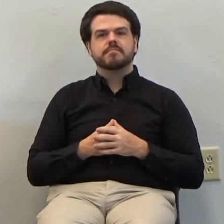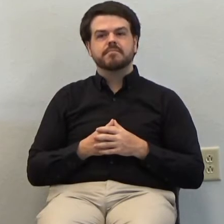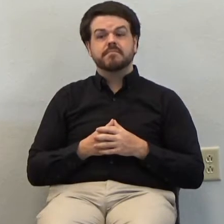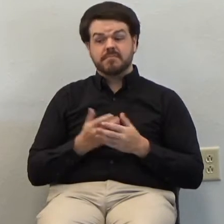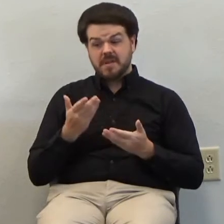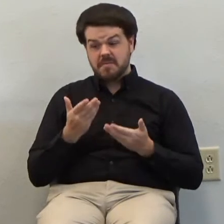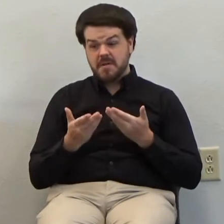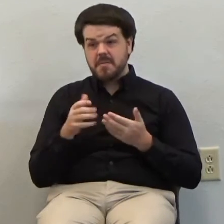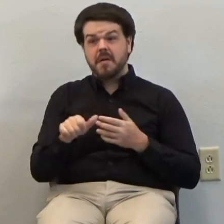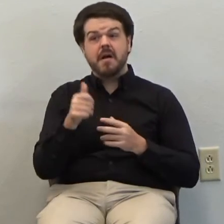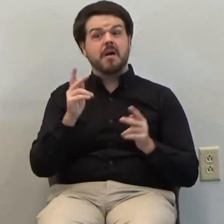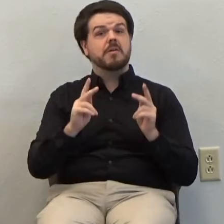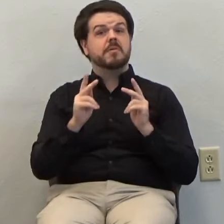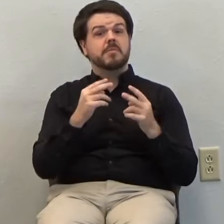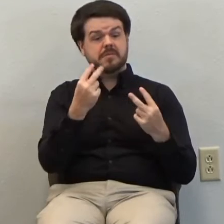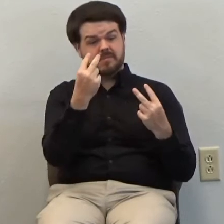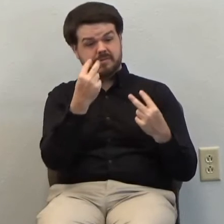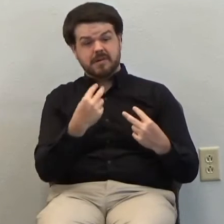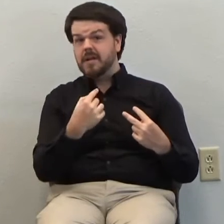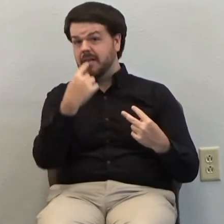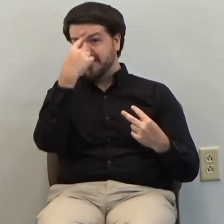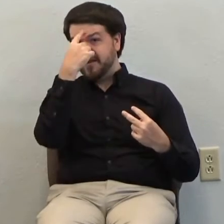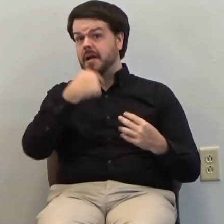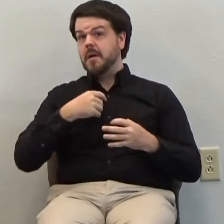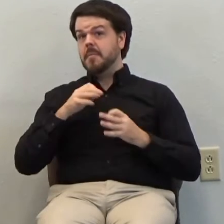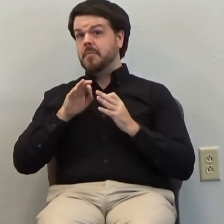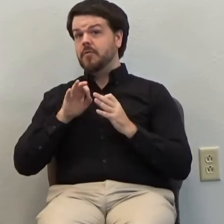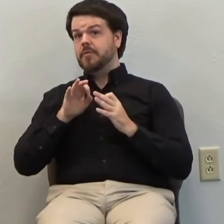might think I'm perfect, but Jesus really knows the truth.